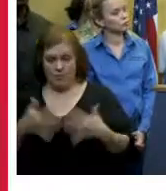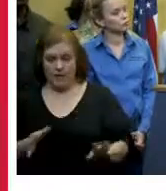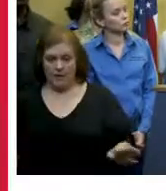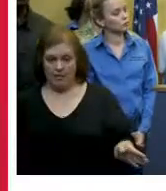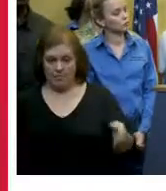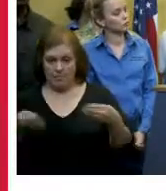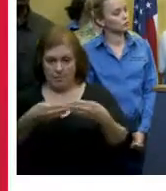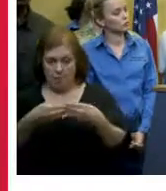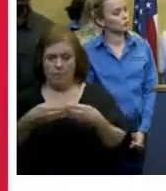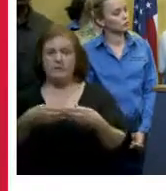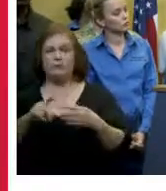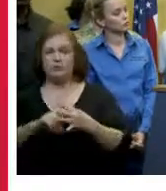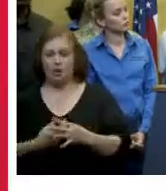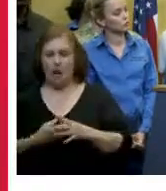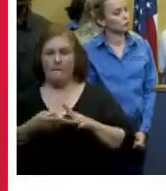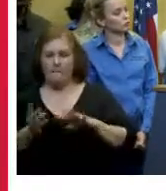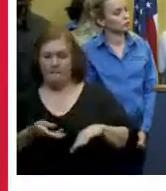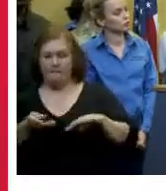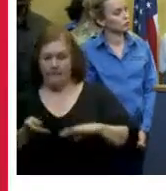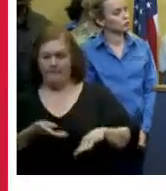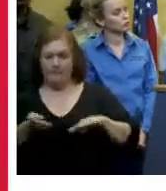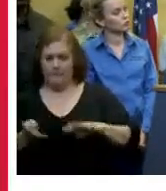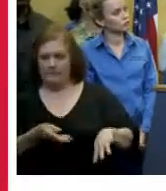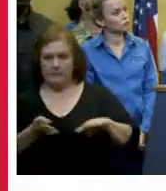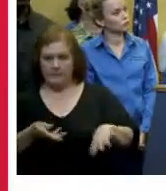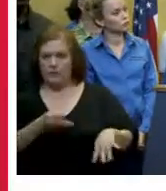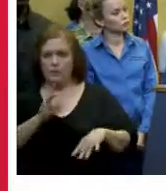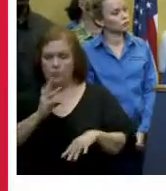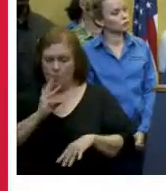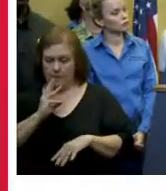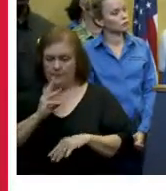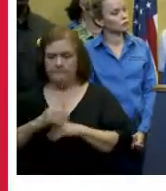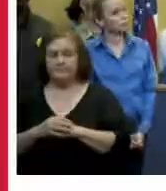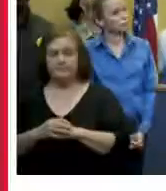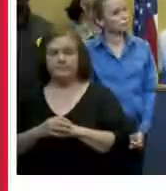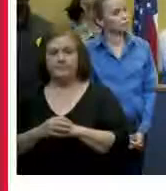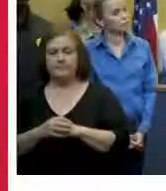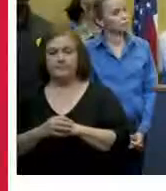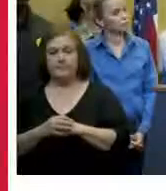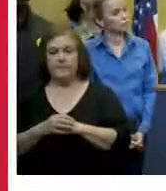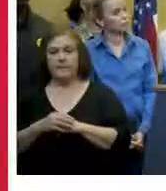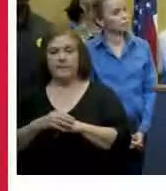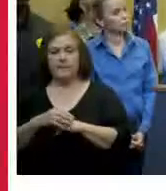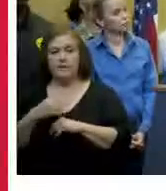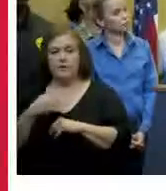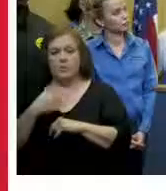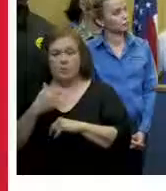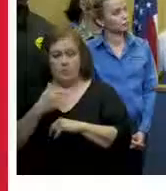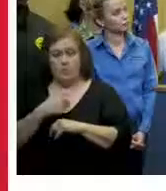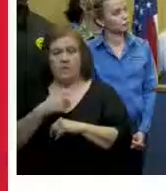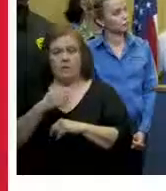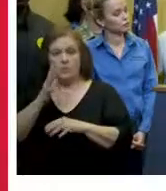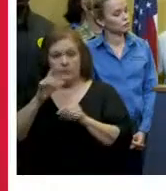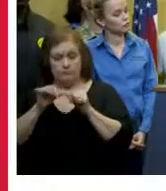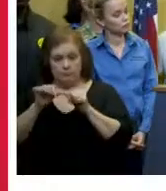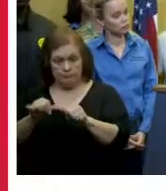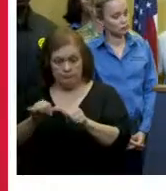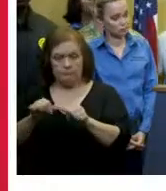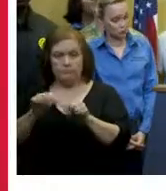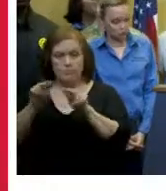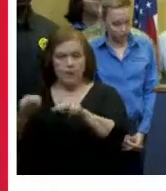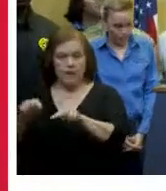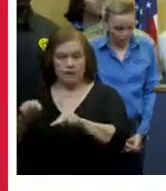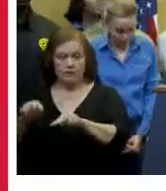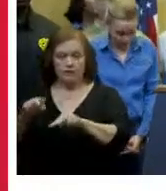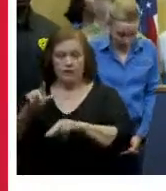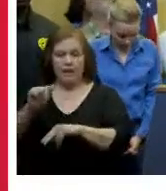station began pumping the canal down in coordination with sewage and water board we're continuing to monitor the other the lake level at the other